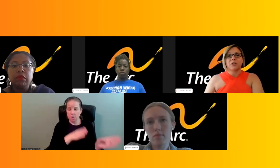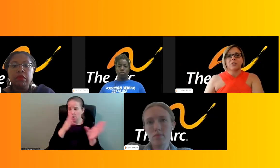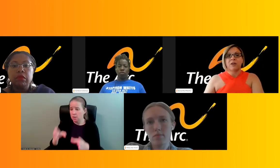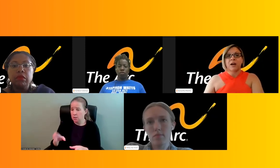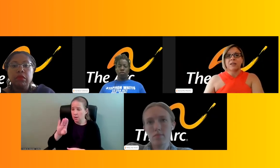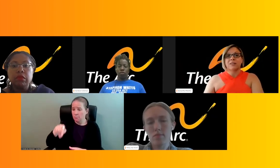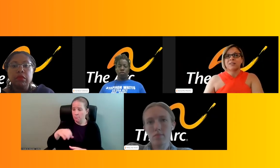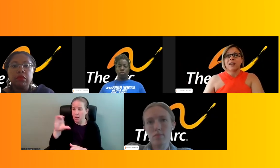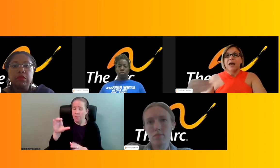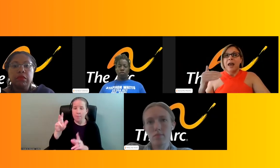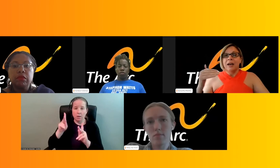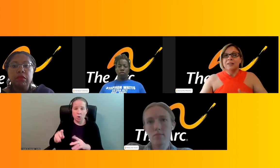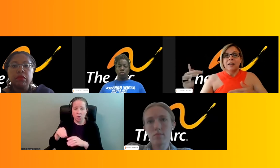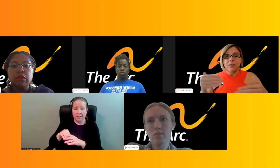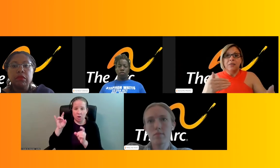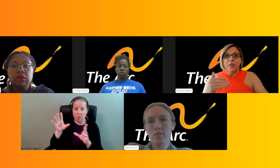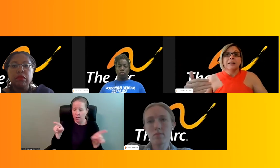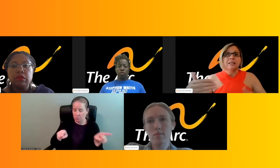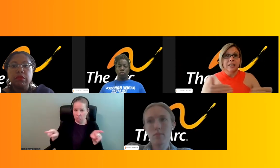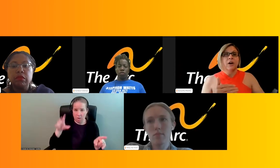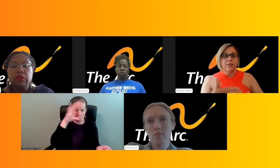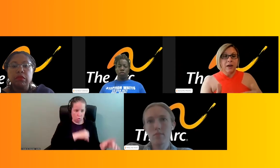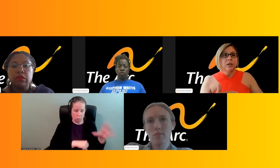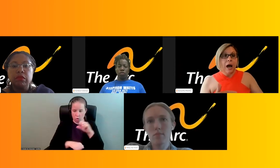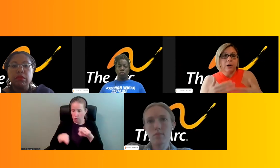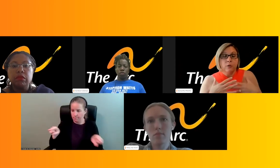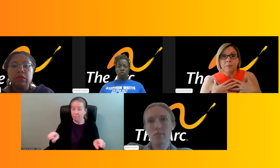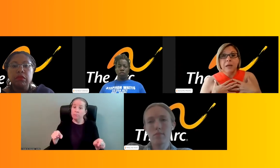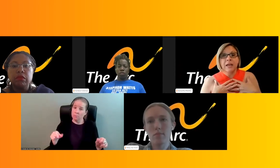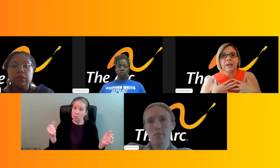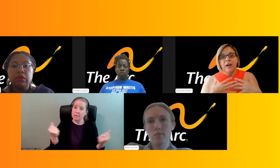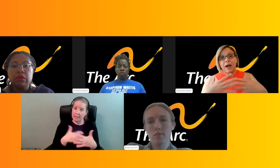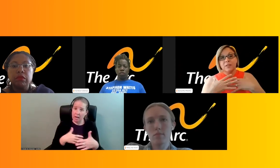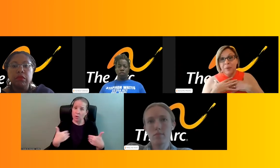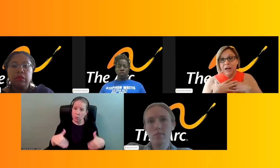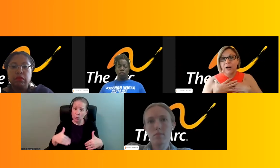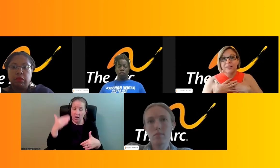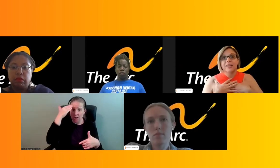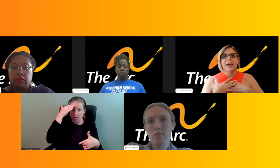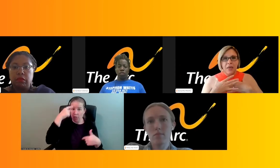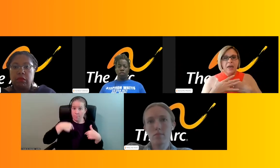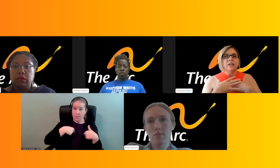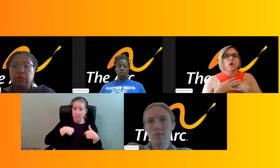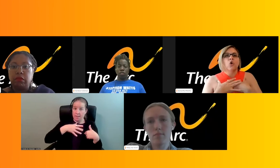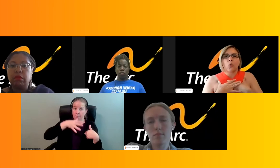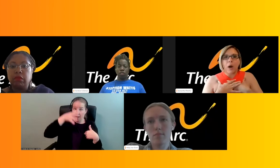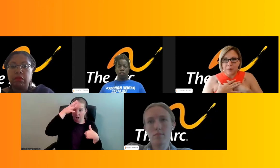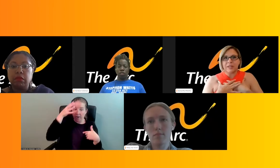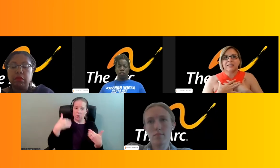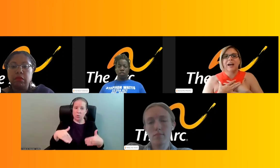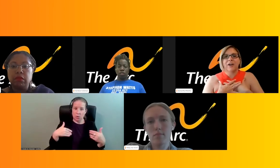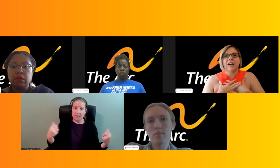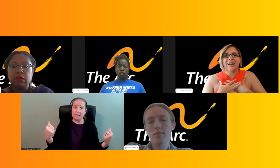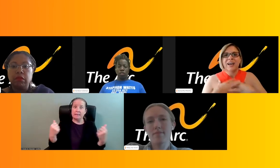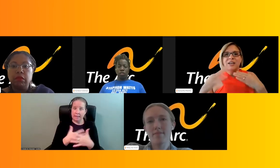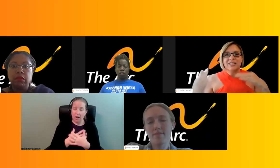BIPOC person in crisis? And that is scary. I know for me, as a parent, it's incredibly